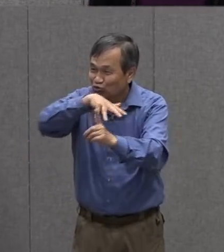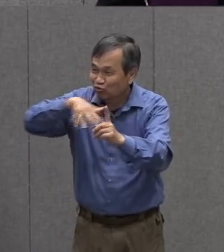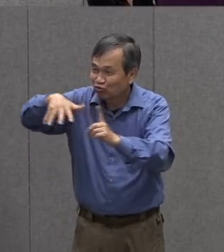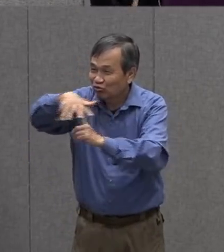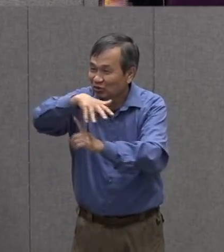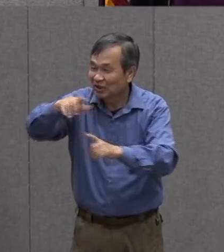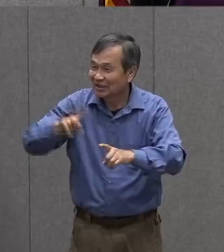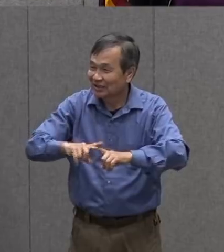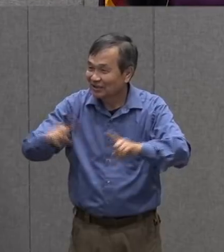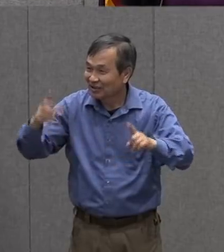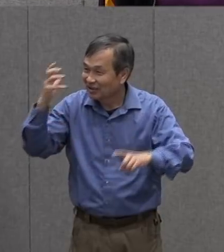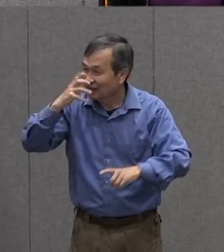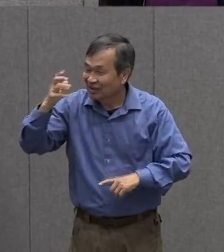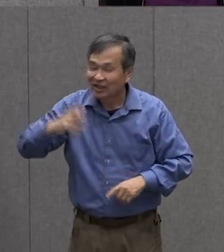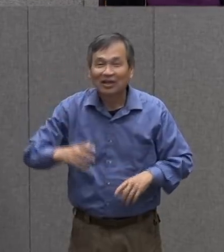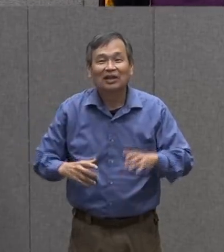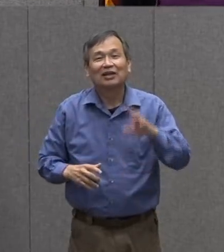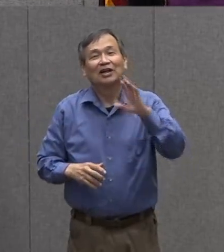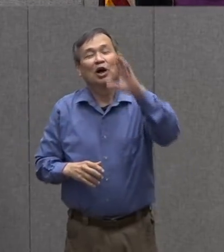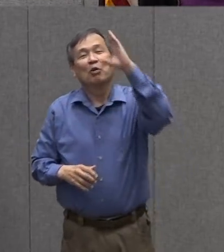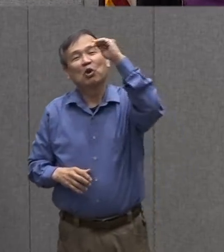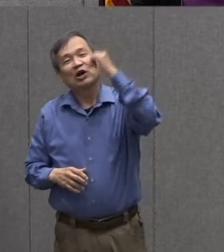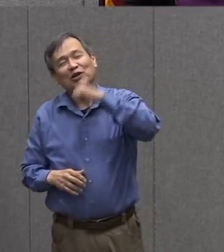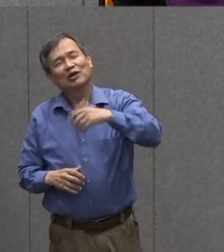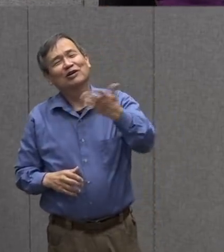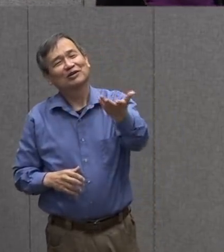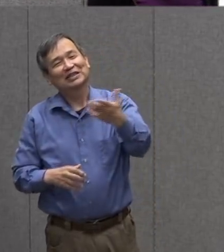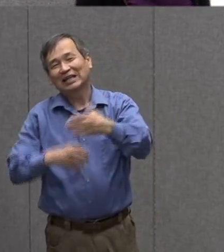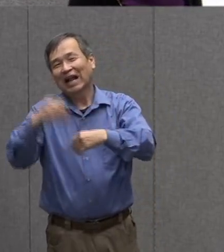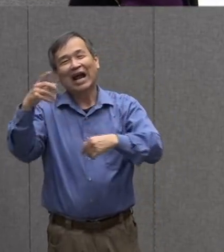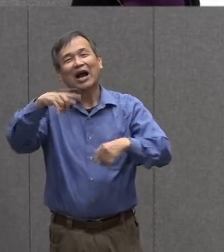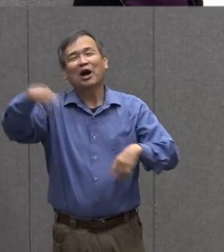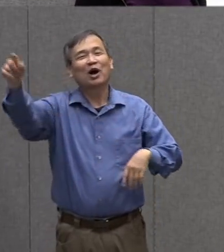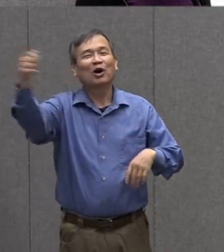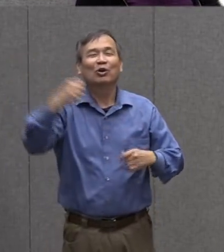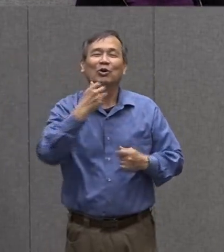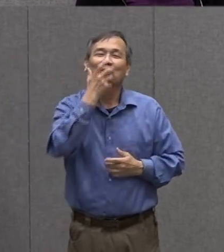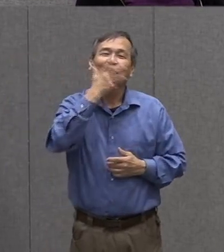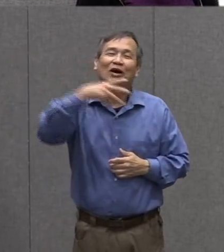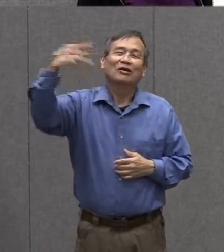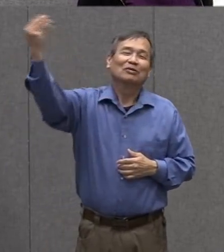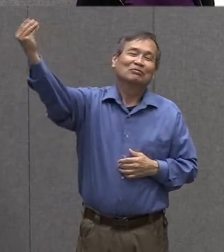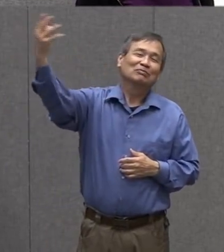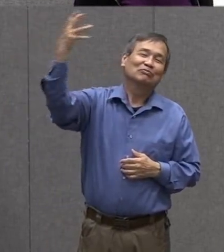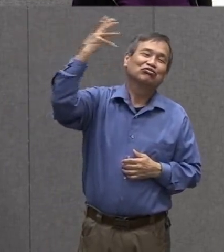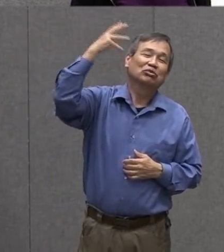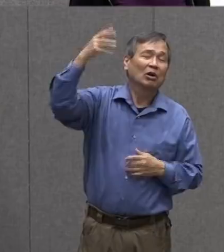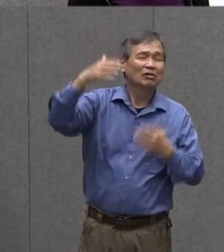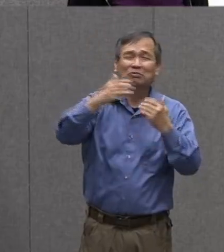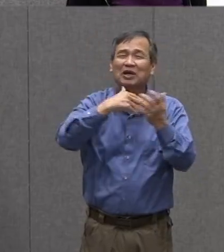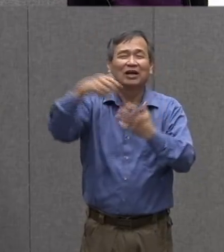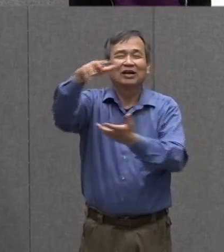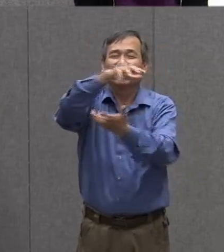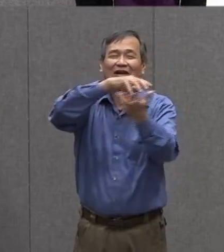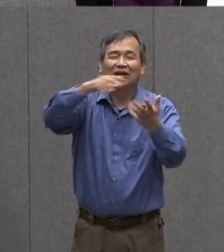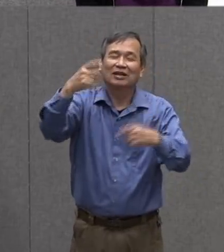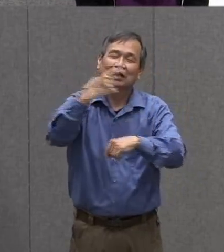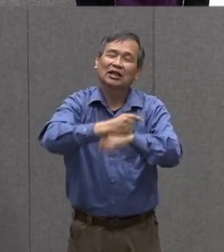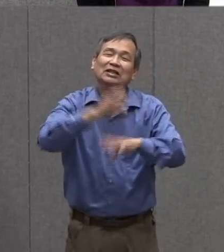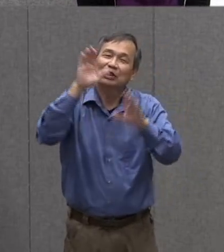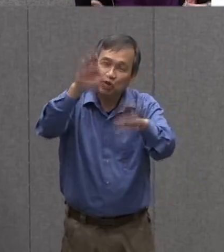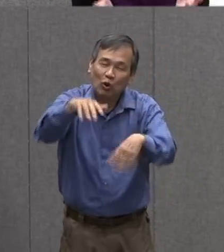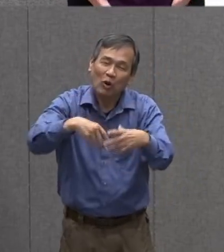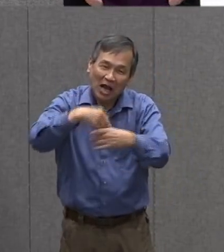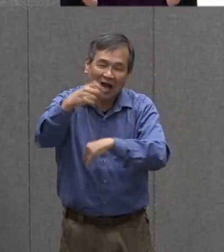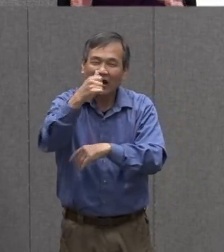and girls if you haven't had a chance today to get out in the warm sunshine or in the cloudy day please get out just for a